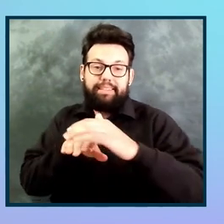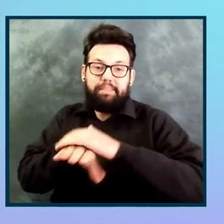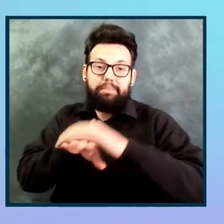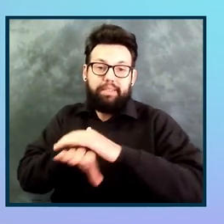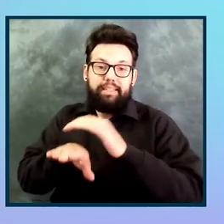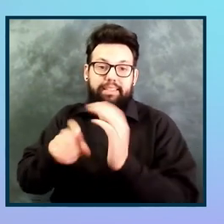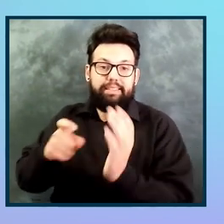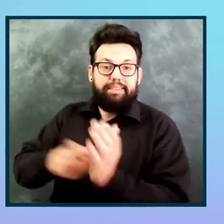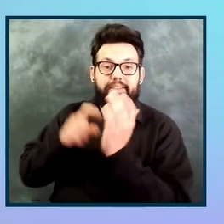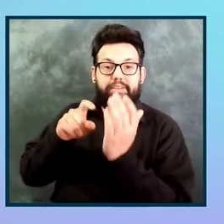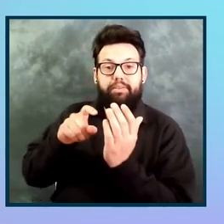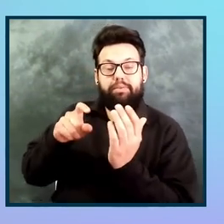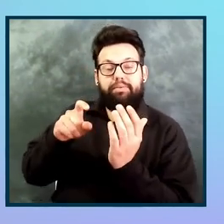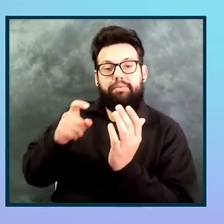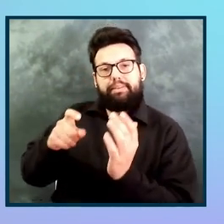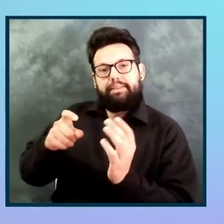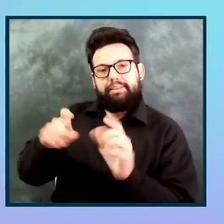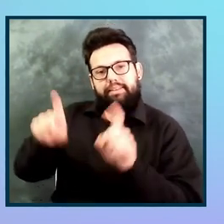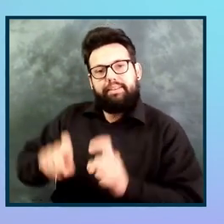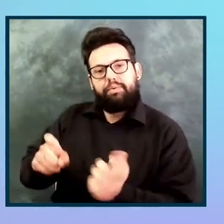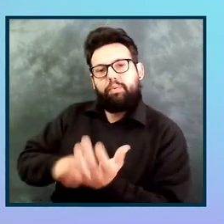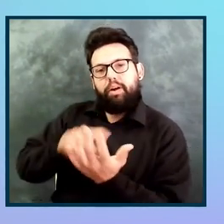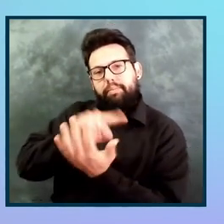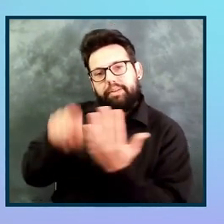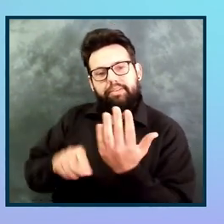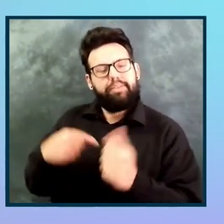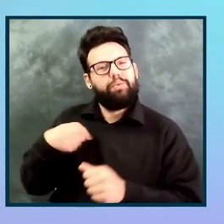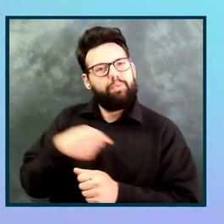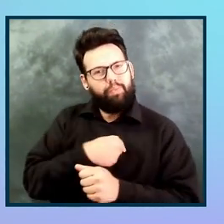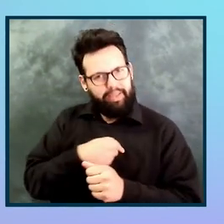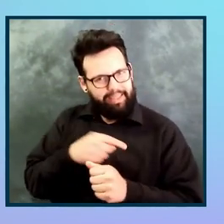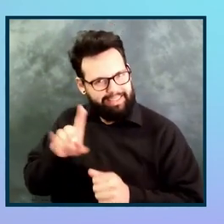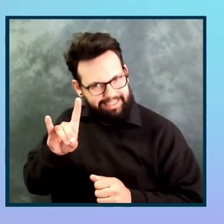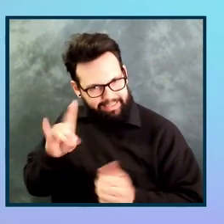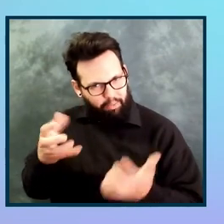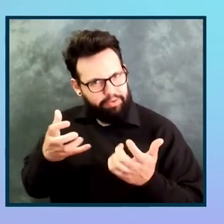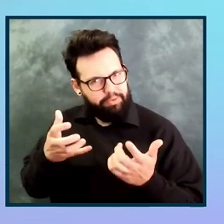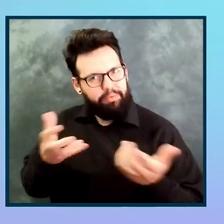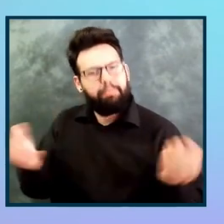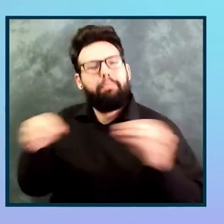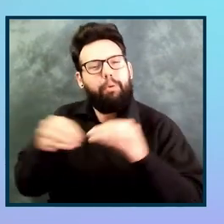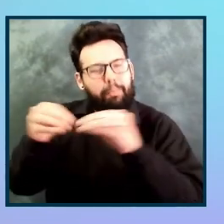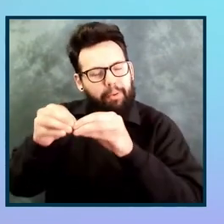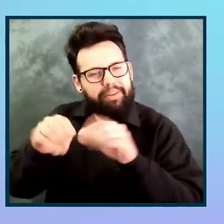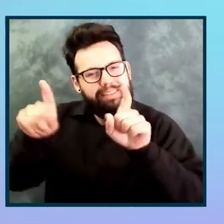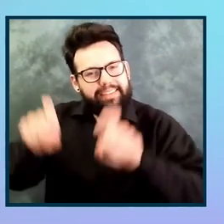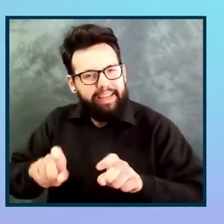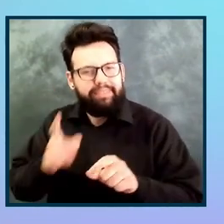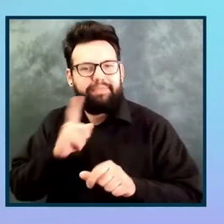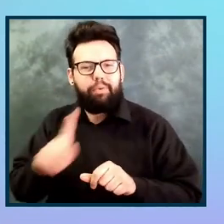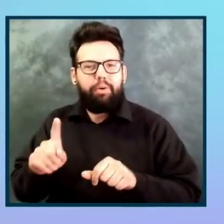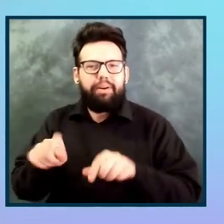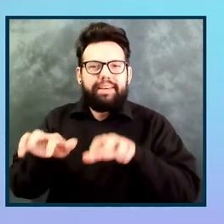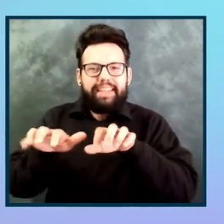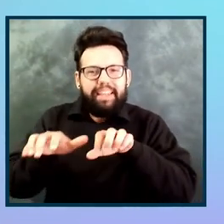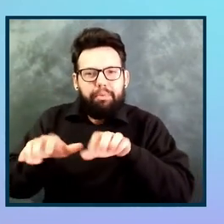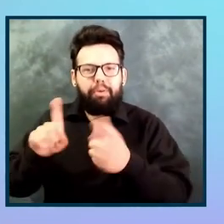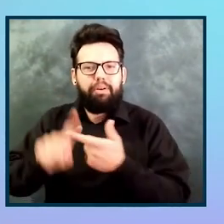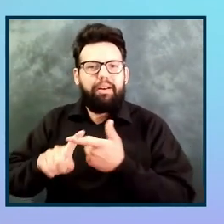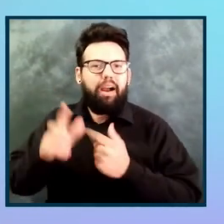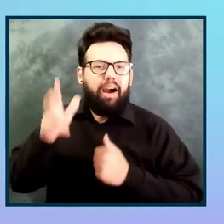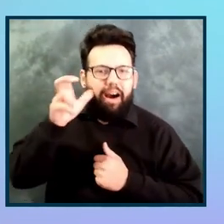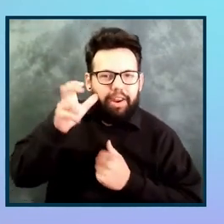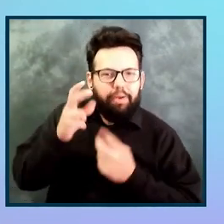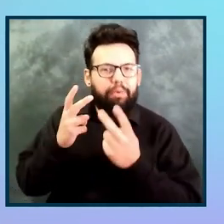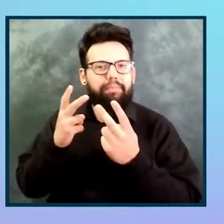continual verification that we're on the right path with specifically keyboard navigation and AP support. So those particular